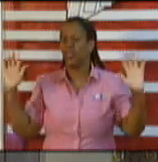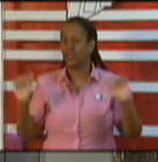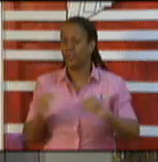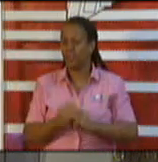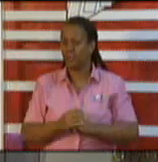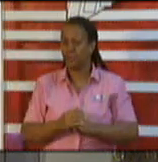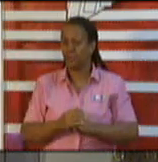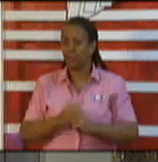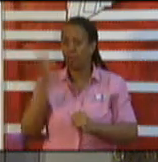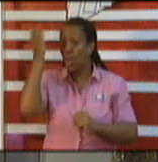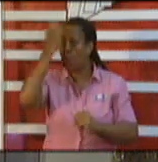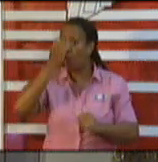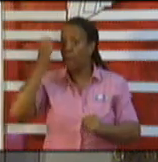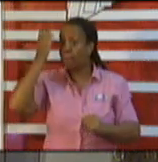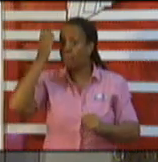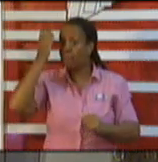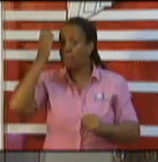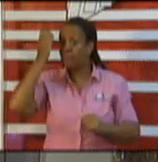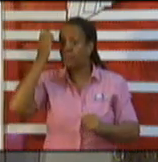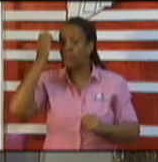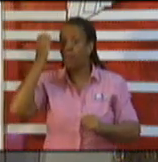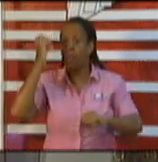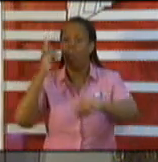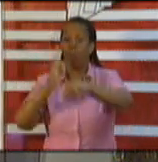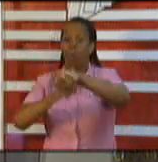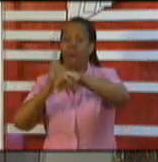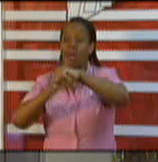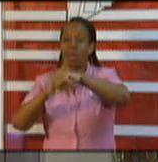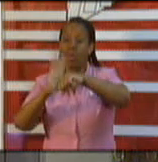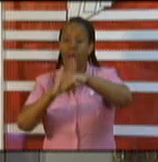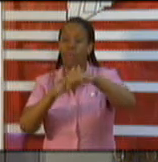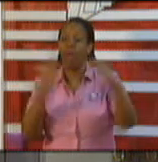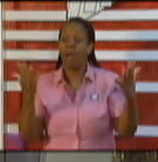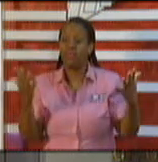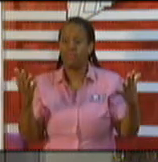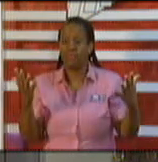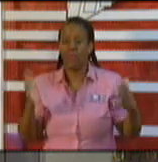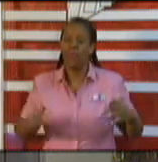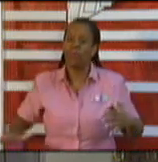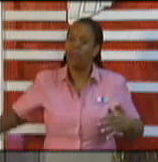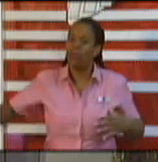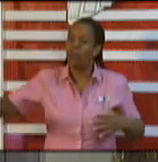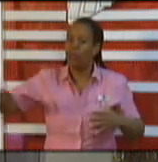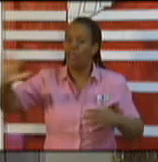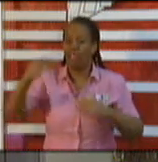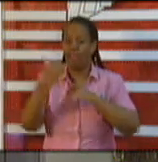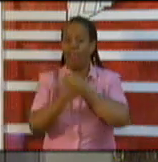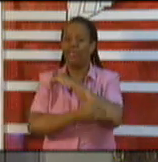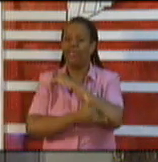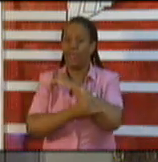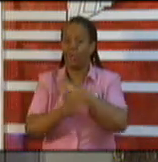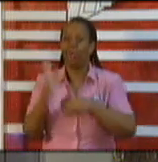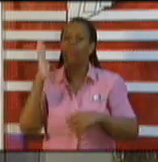warned that no country will escape the pandemic until it has ended everywhere.